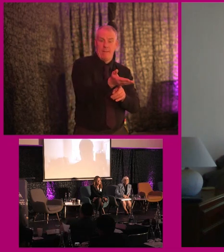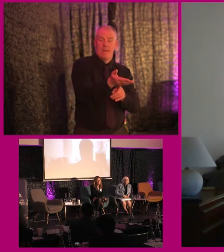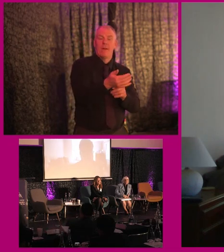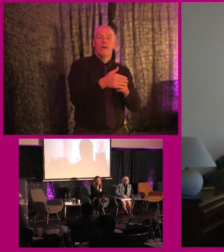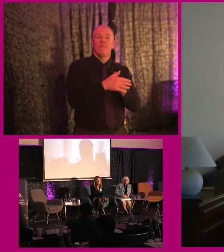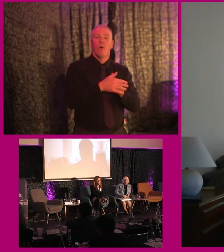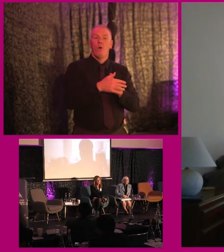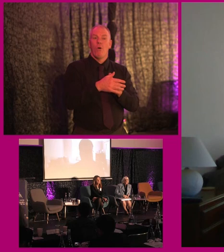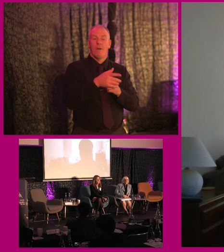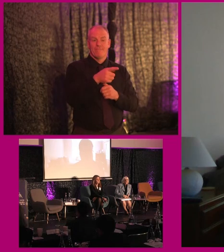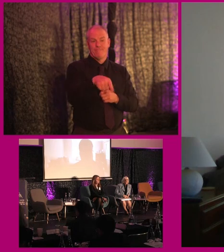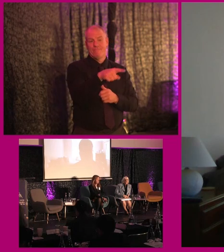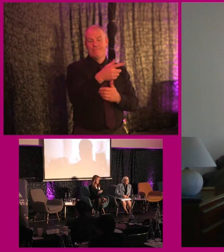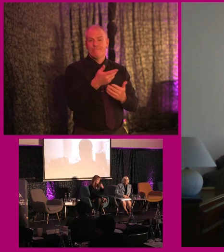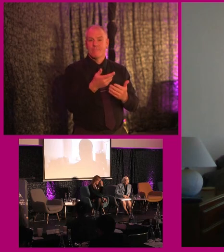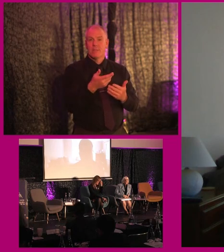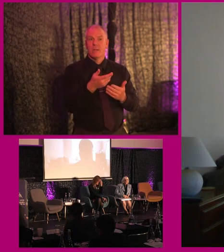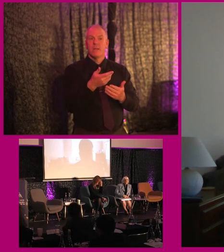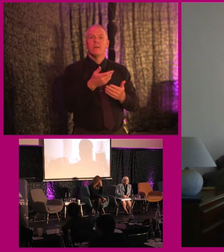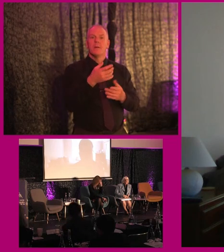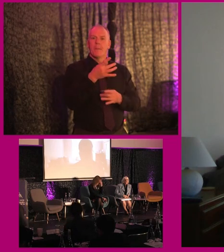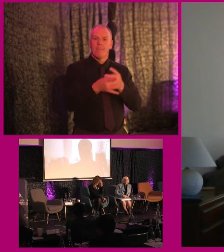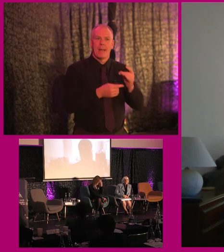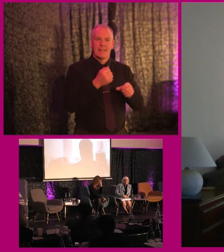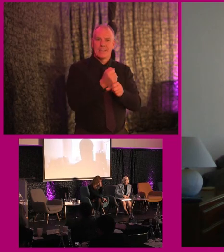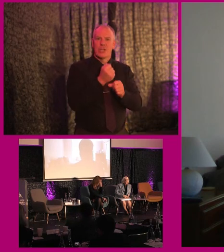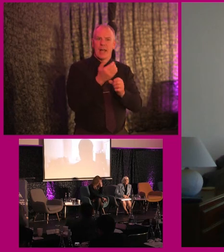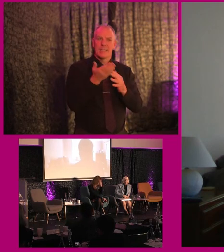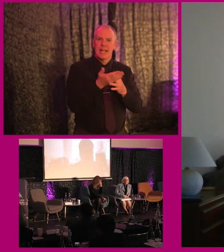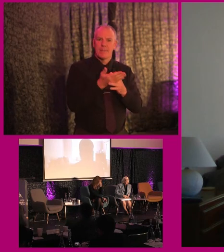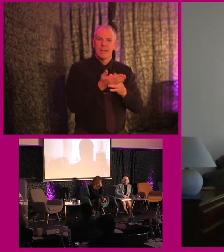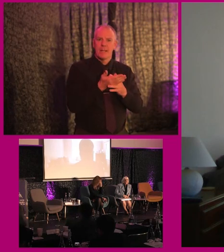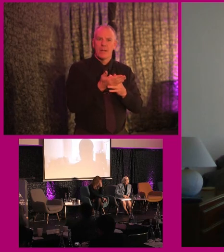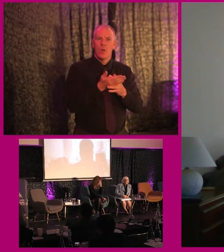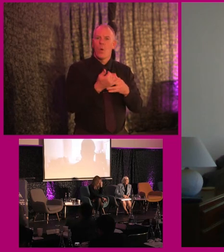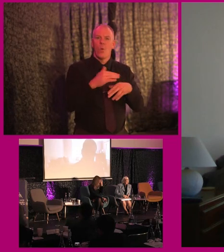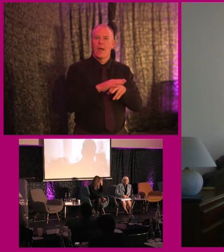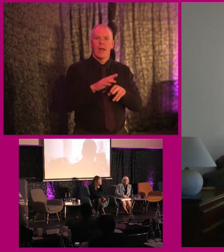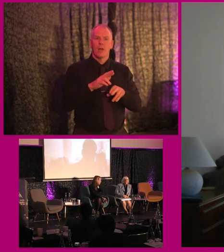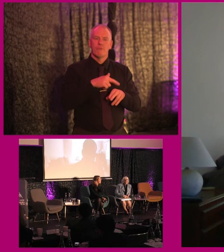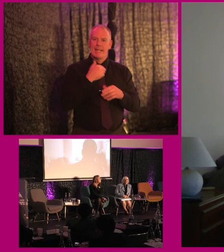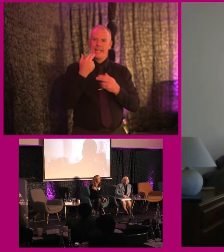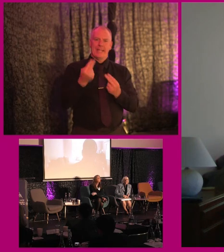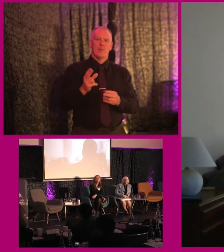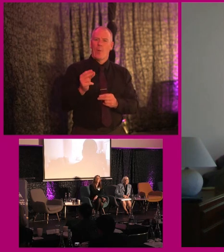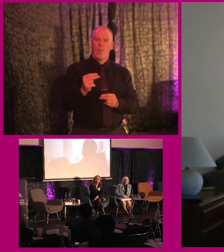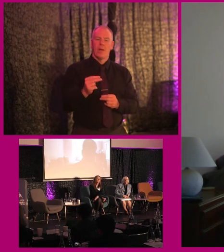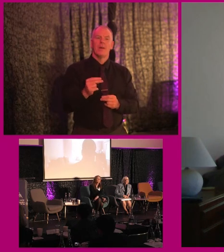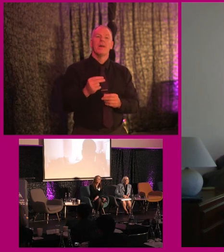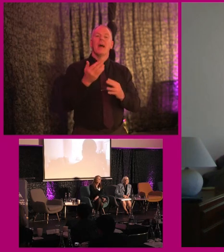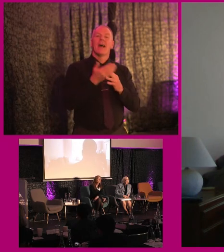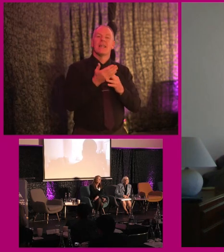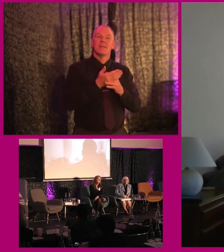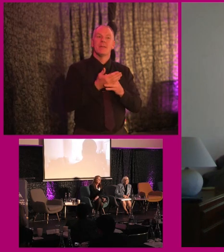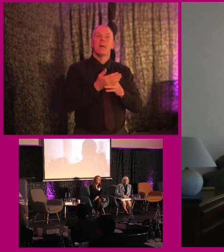um, to provide accessibility where accessibility wasn't required. So accessibility was only required for key